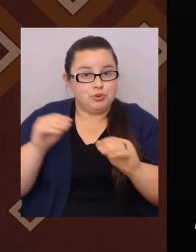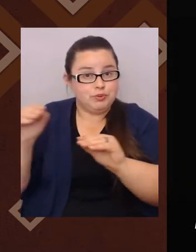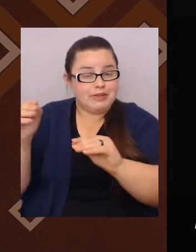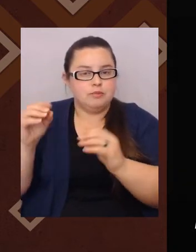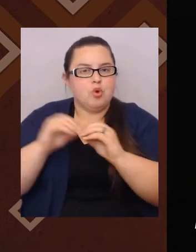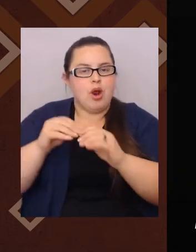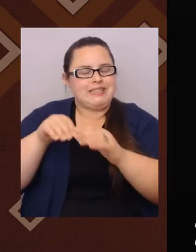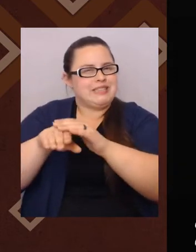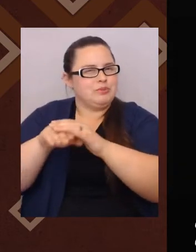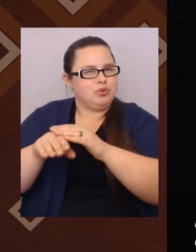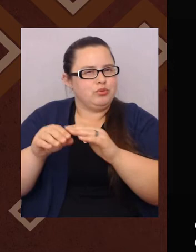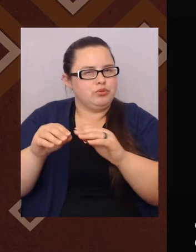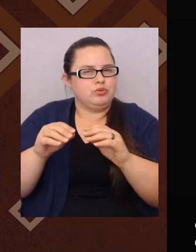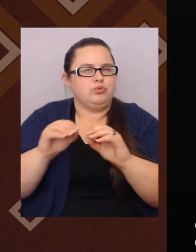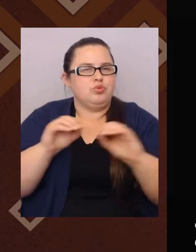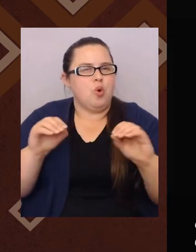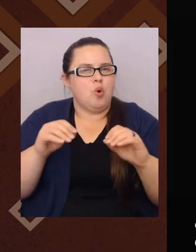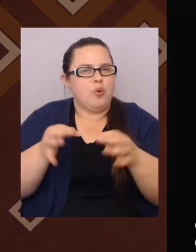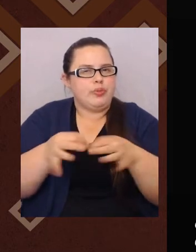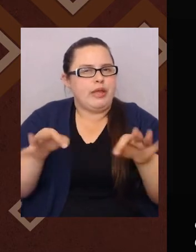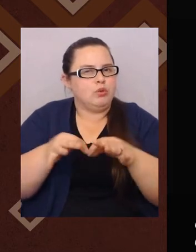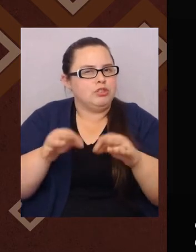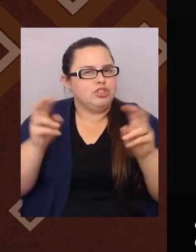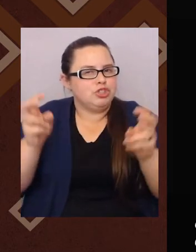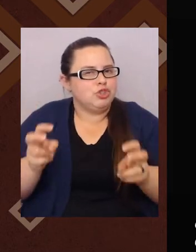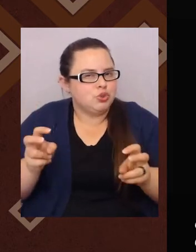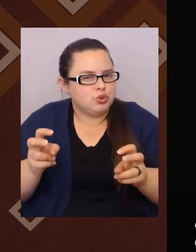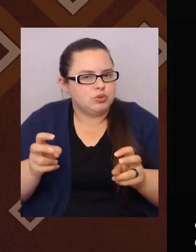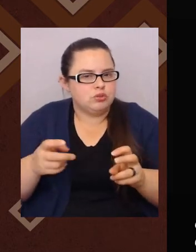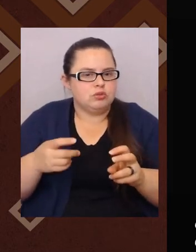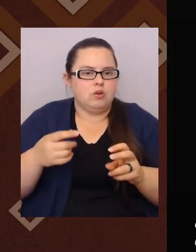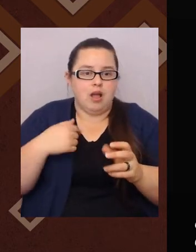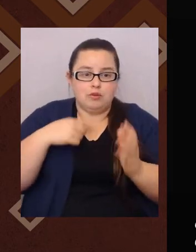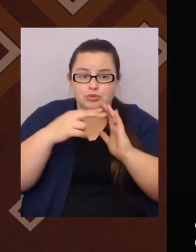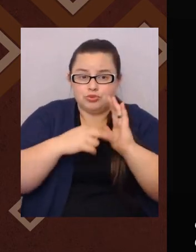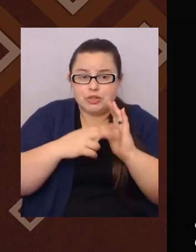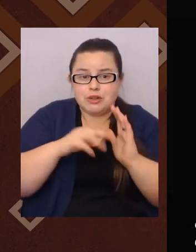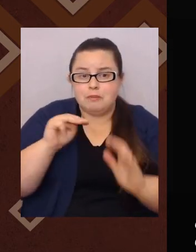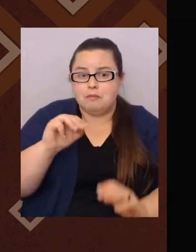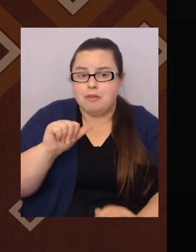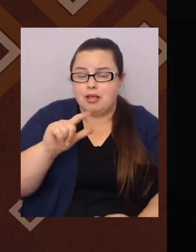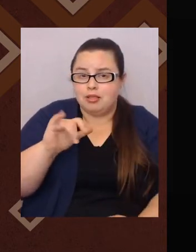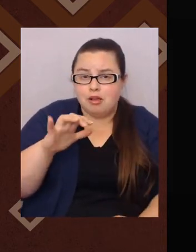I'm not Afro-Latina. Or whoever people perceive me of being.